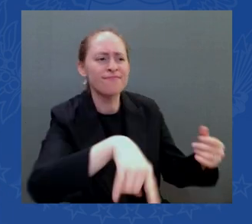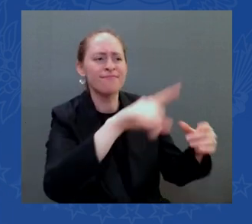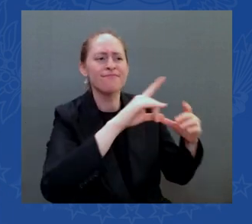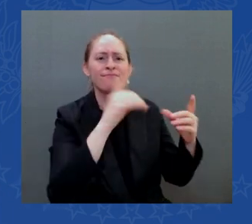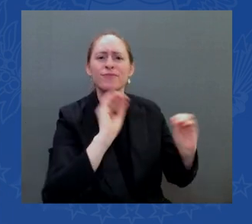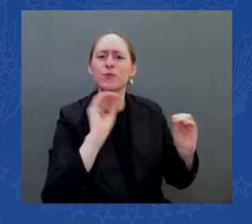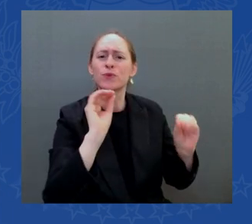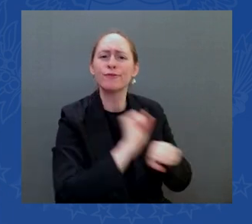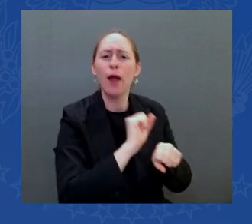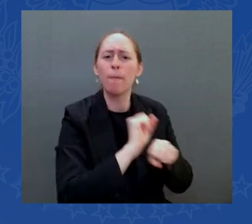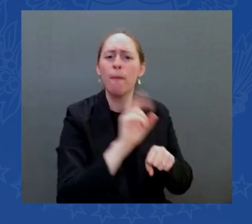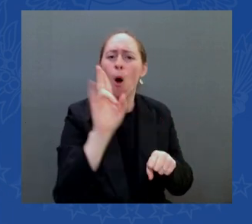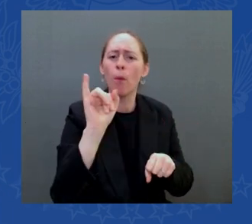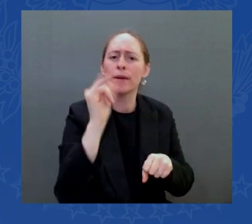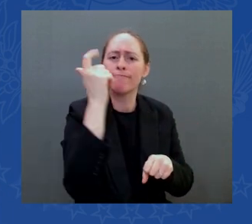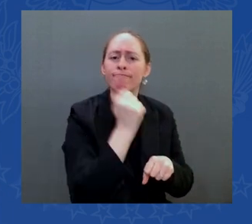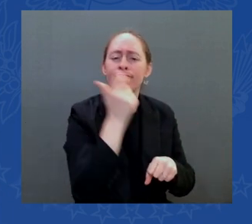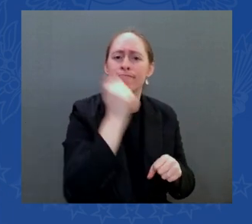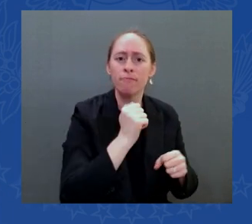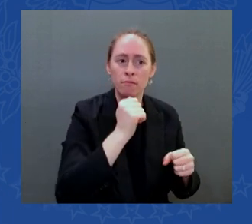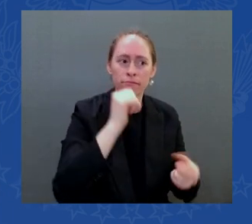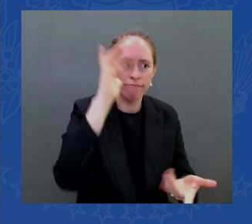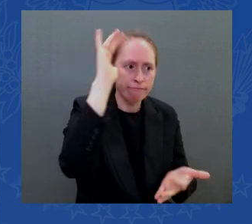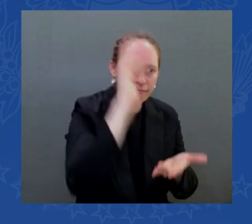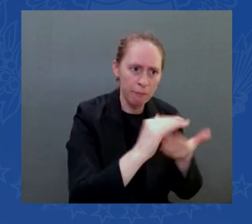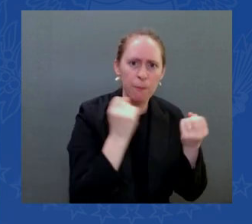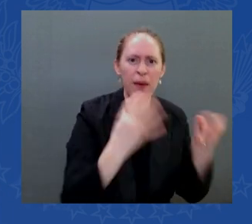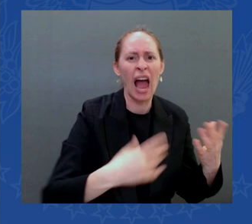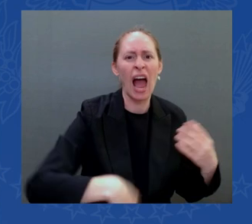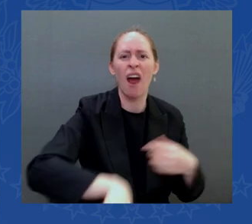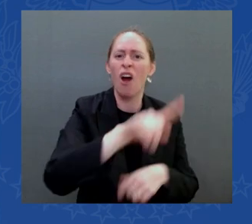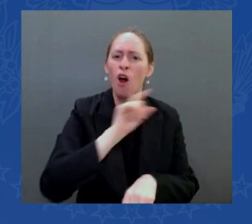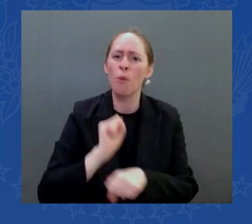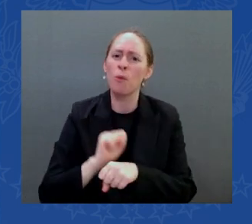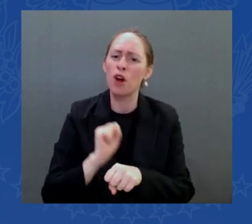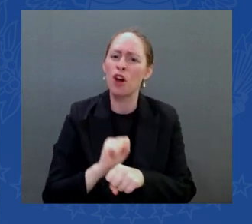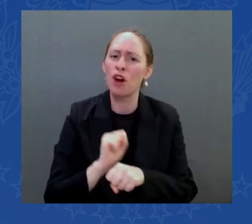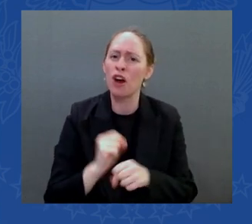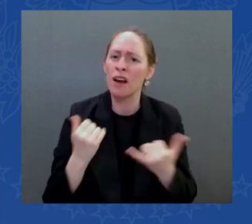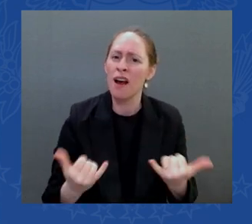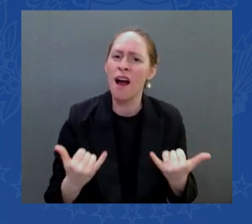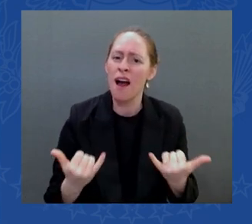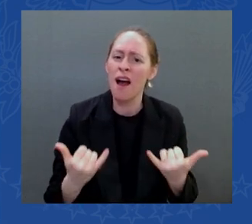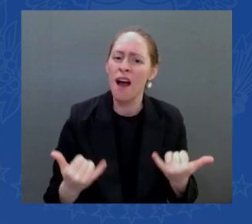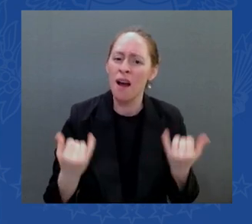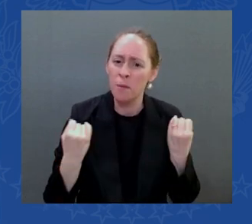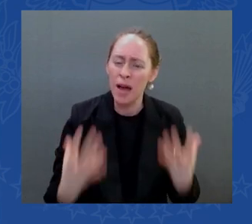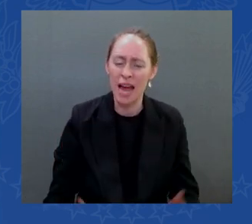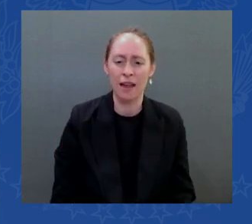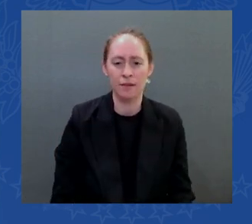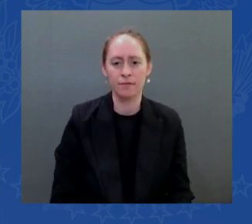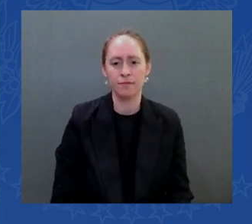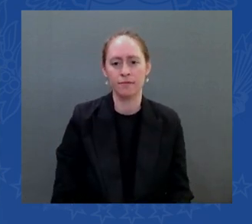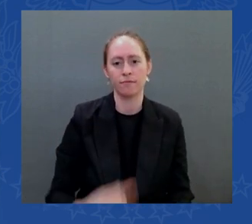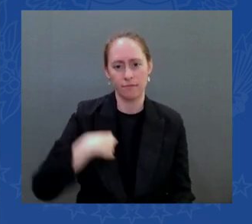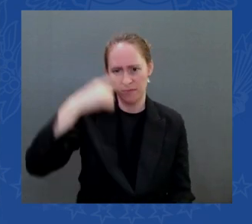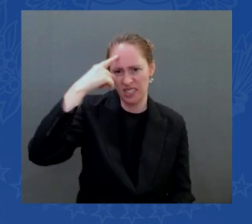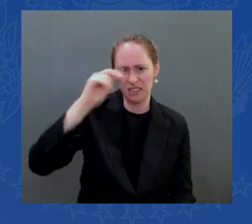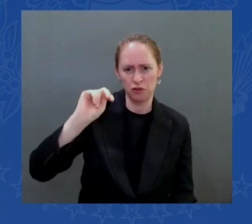in the state of new hampshire you're down from i think it's 4.2 percent to 3.2 percent